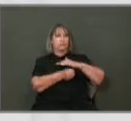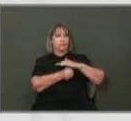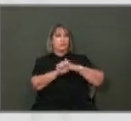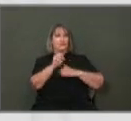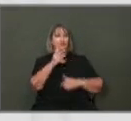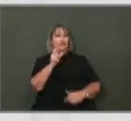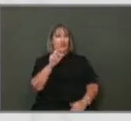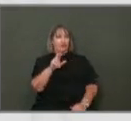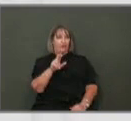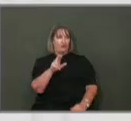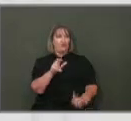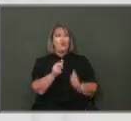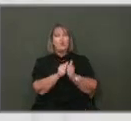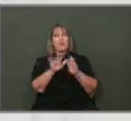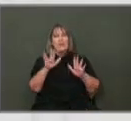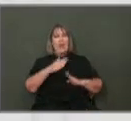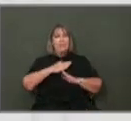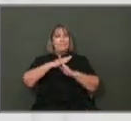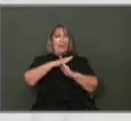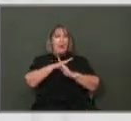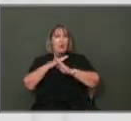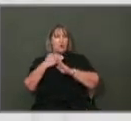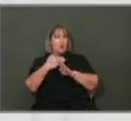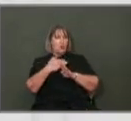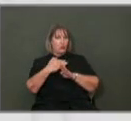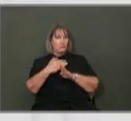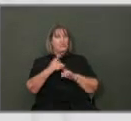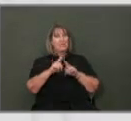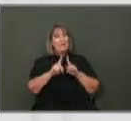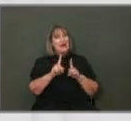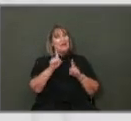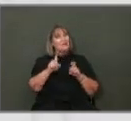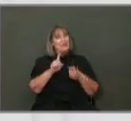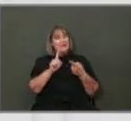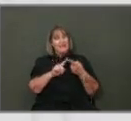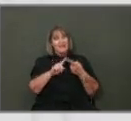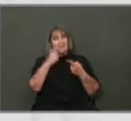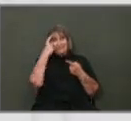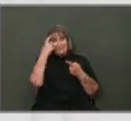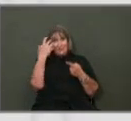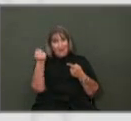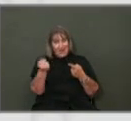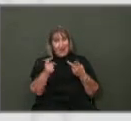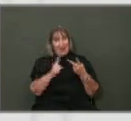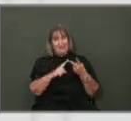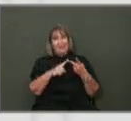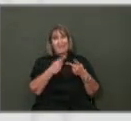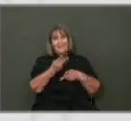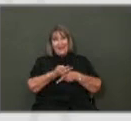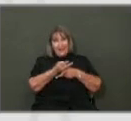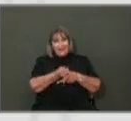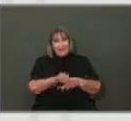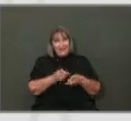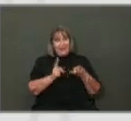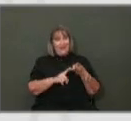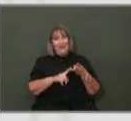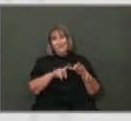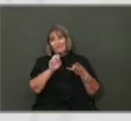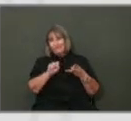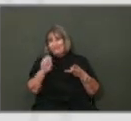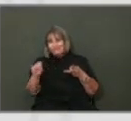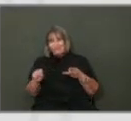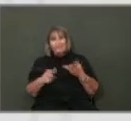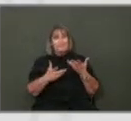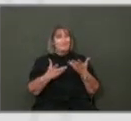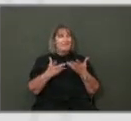But that means that there's got to be somebody to provide that mental health, that health care, that social service wraparound. And that is